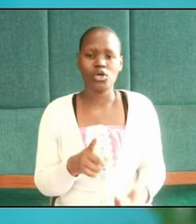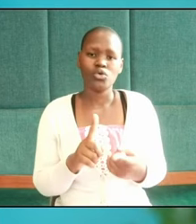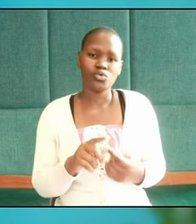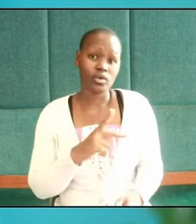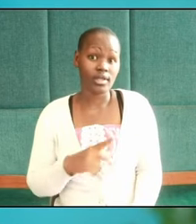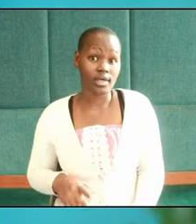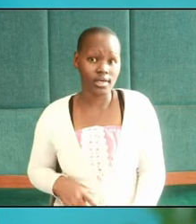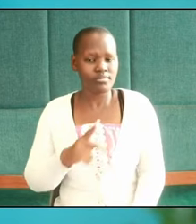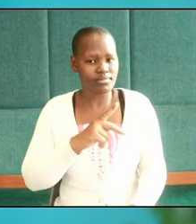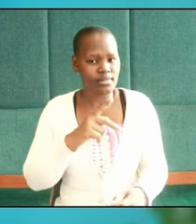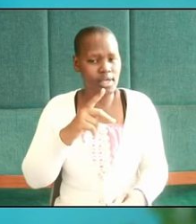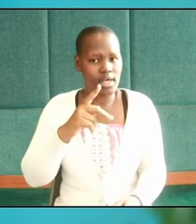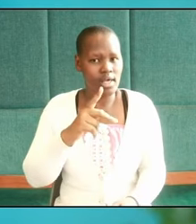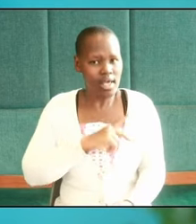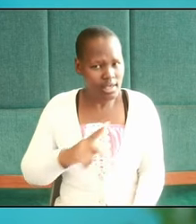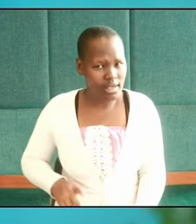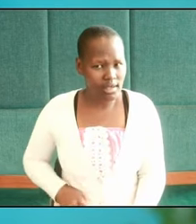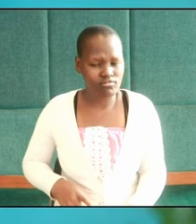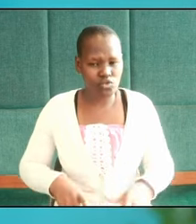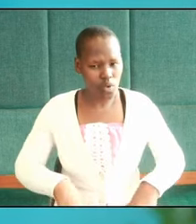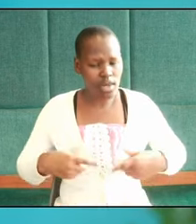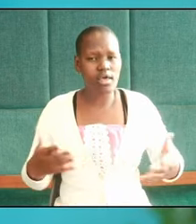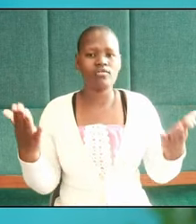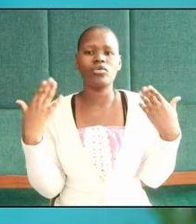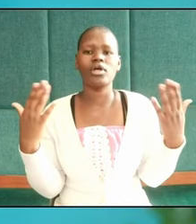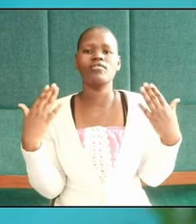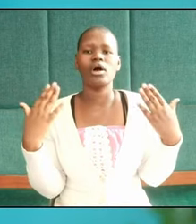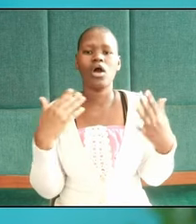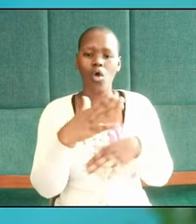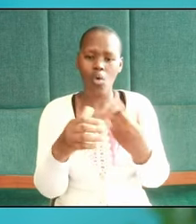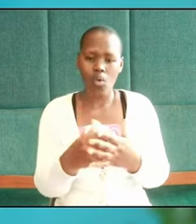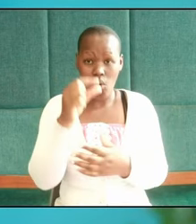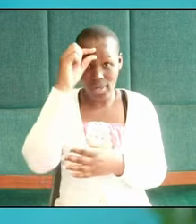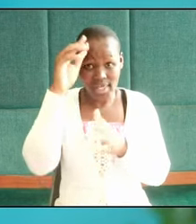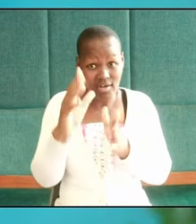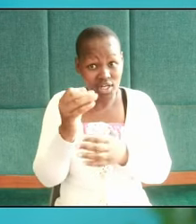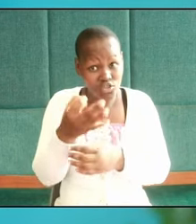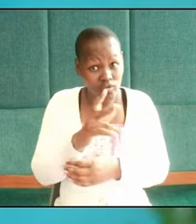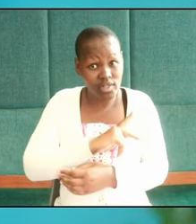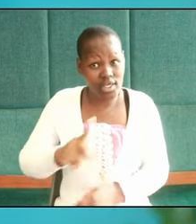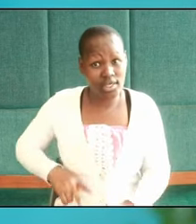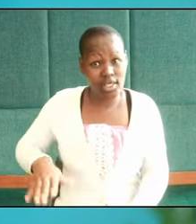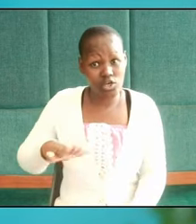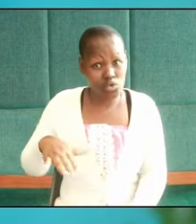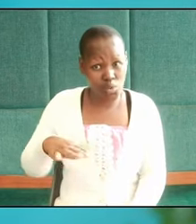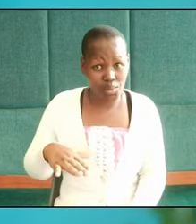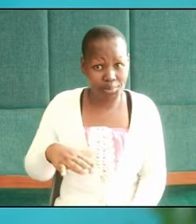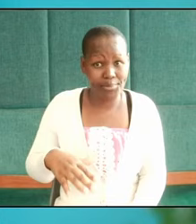King Darius live forever. All the governors of the kingdom the